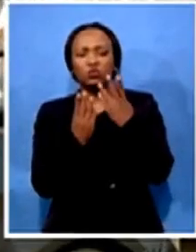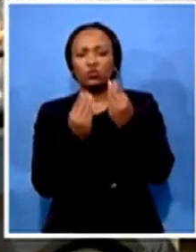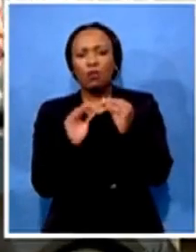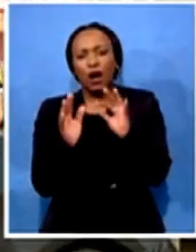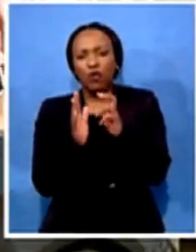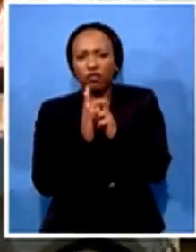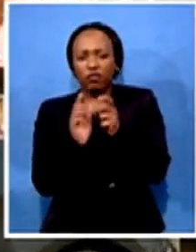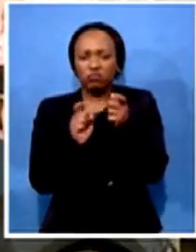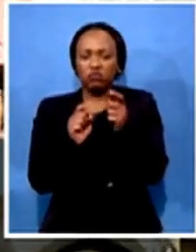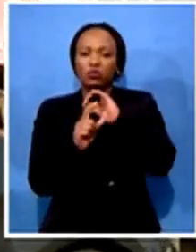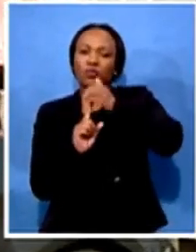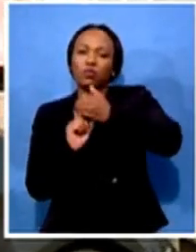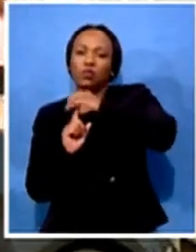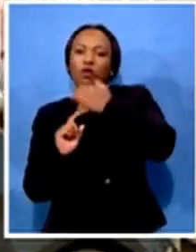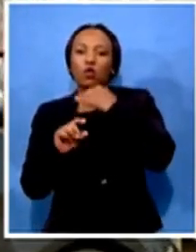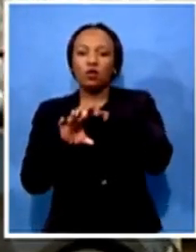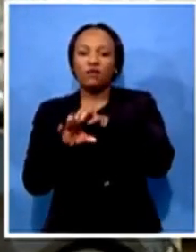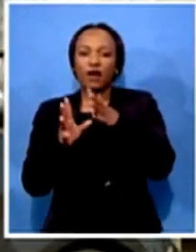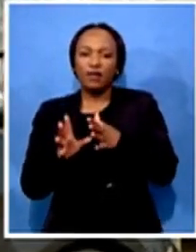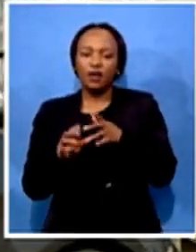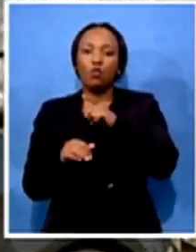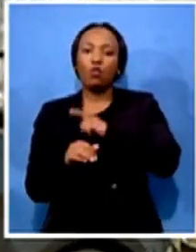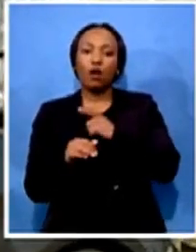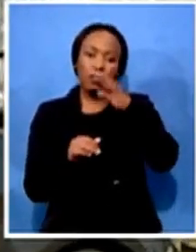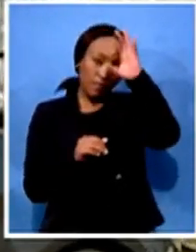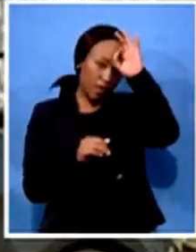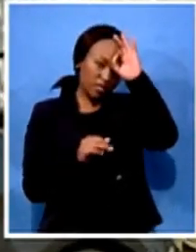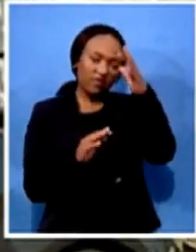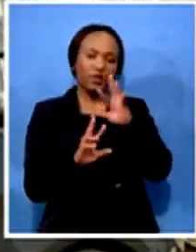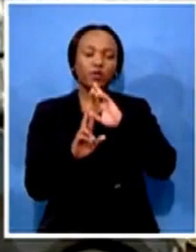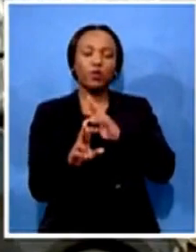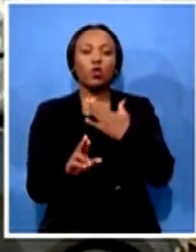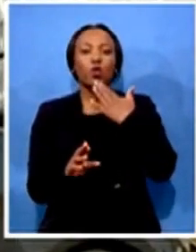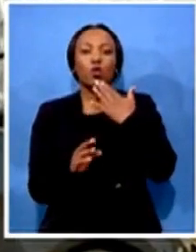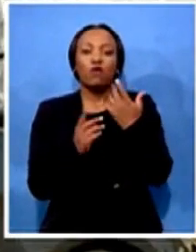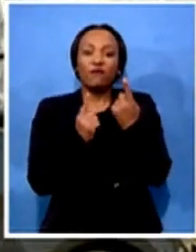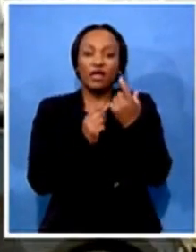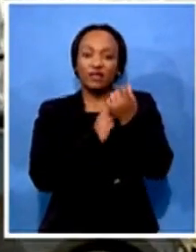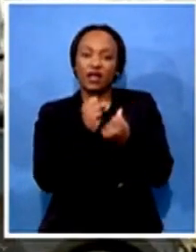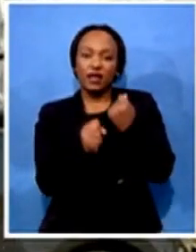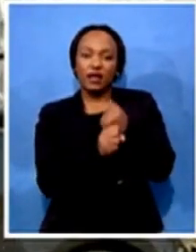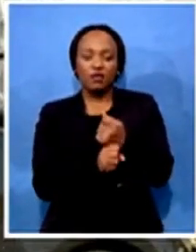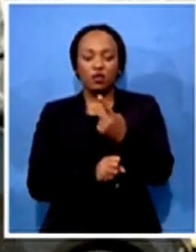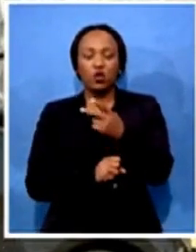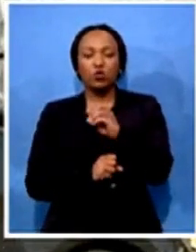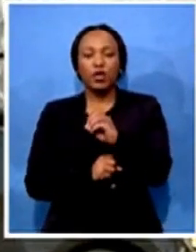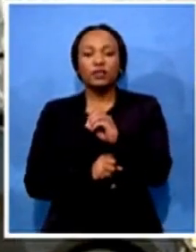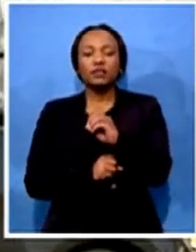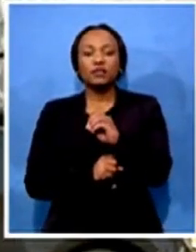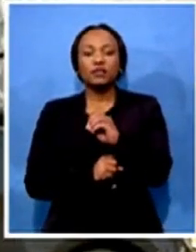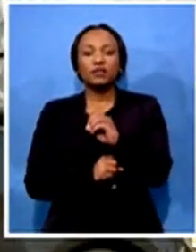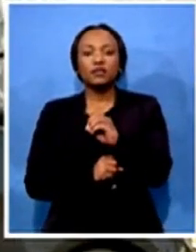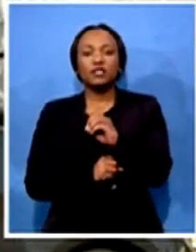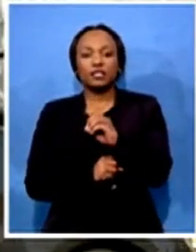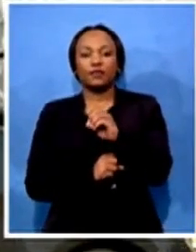police have reported that for the financial year 2019-2020, there have been about 50 farm